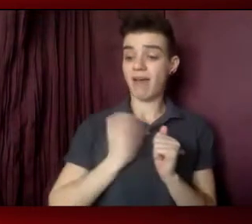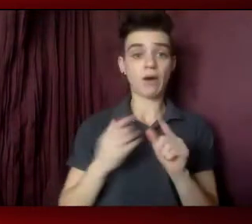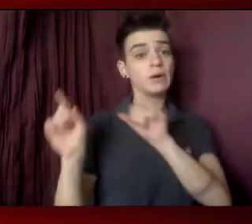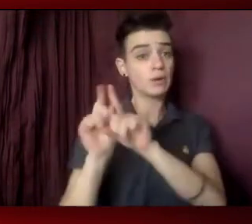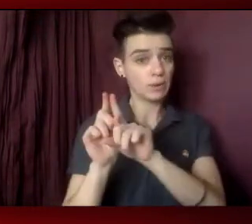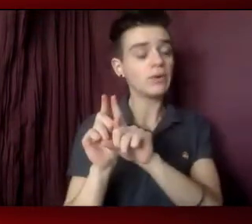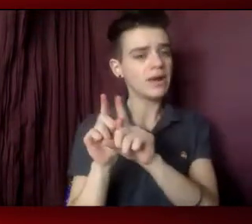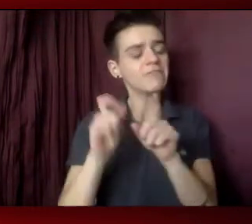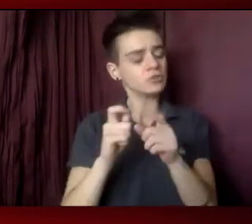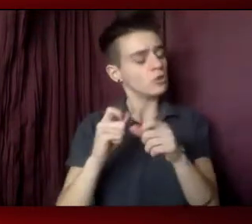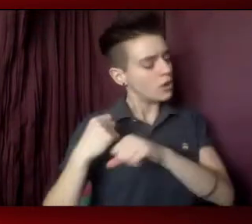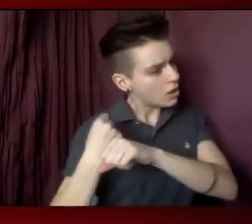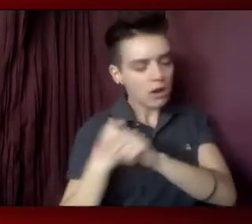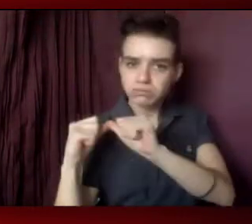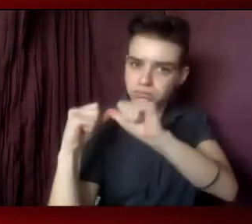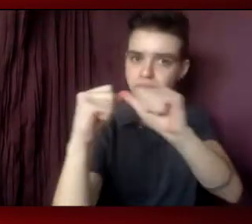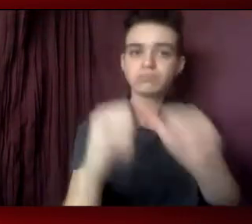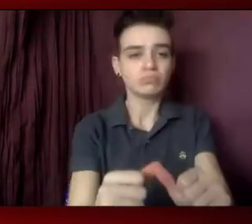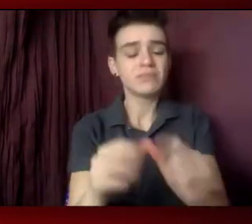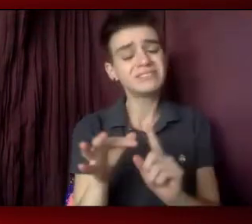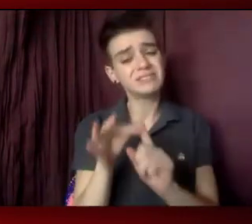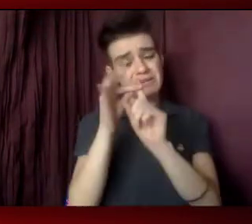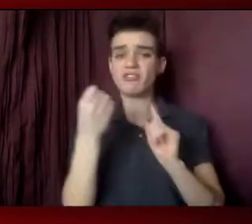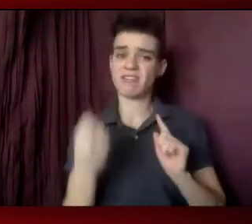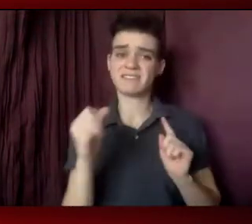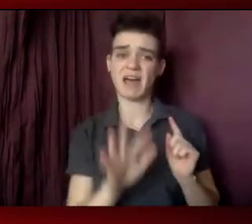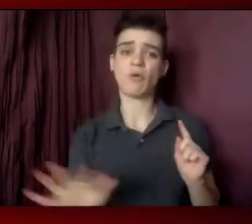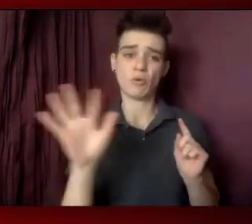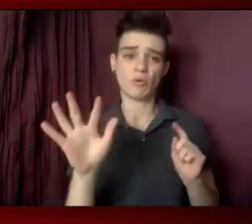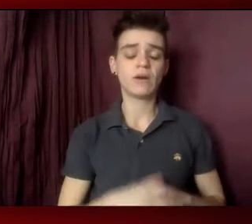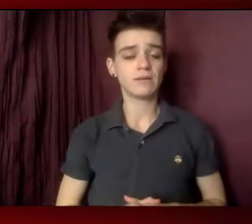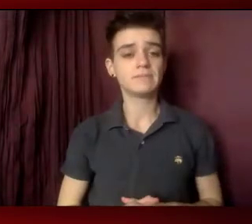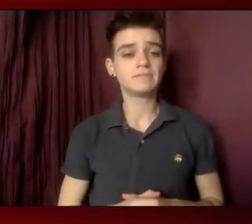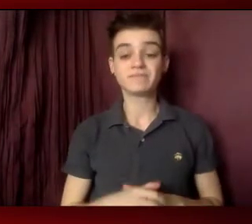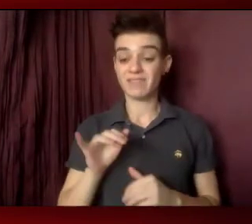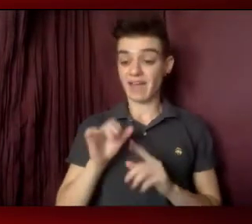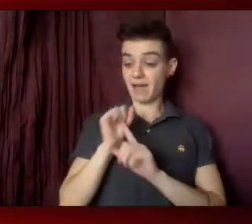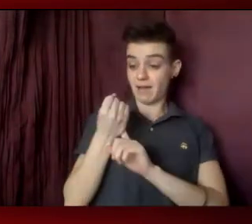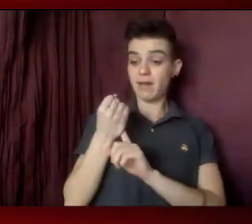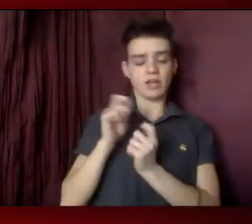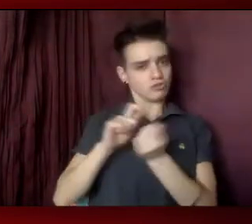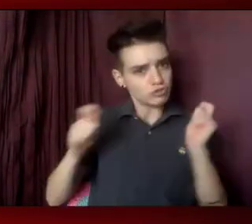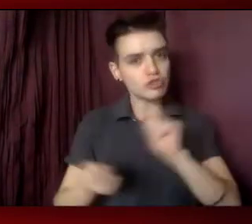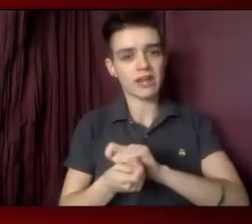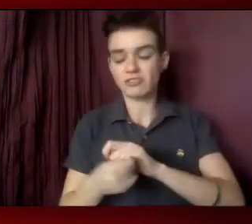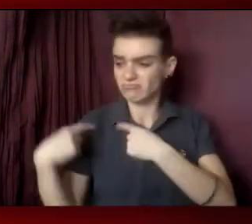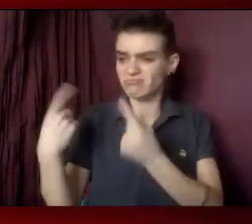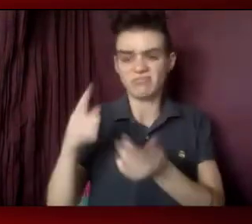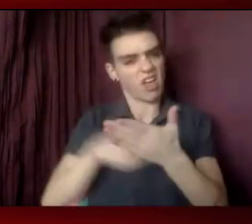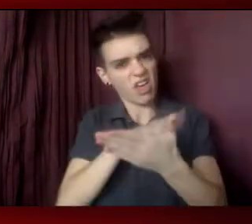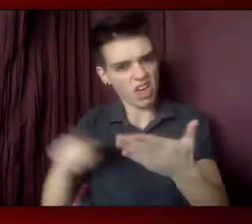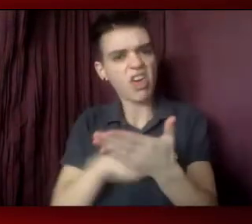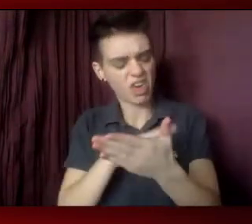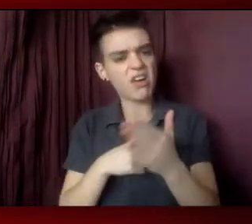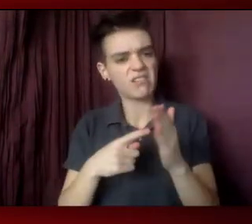forge forward, especially in the South, to change the scenario of stigma and discrimination. Our